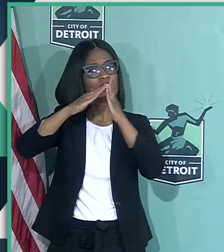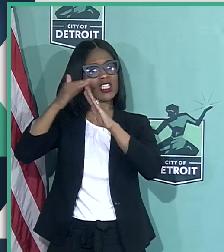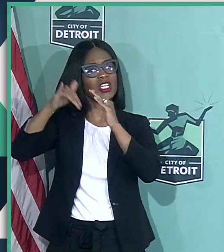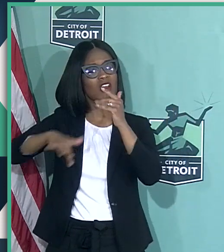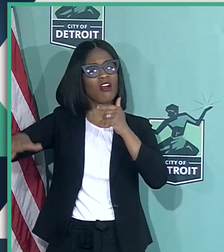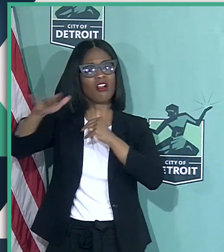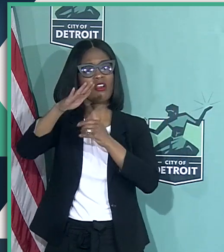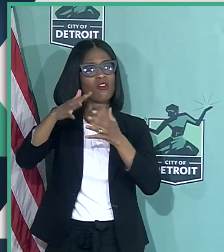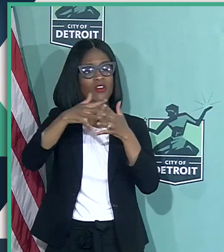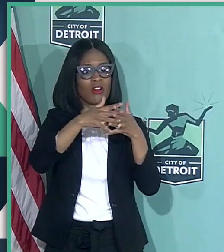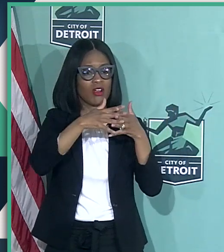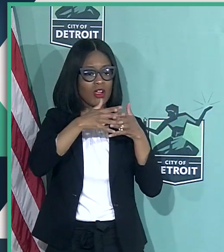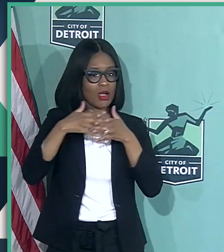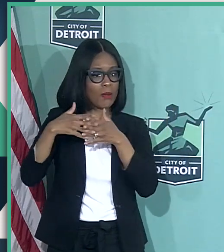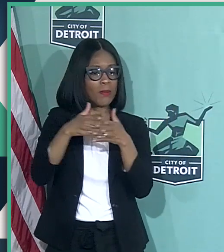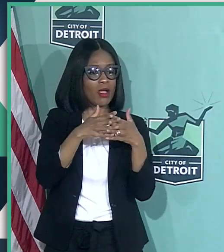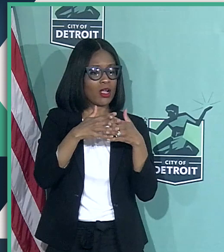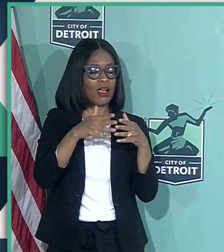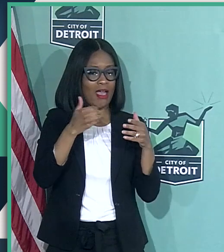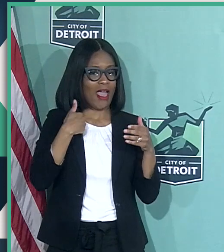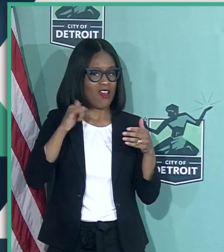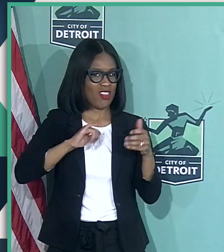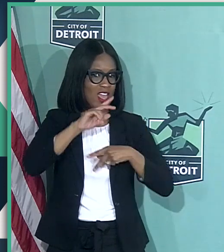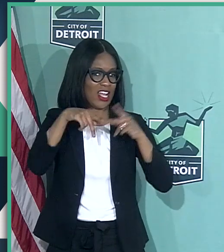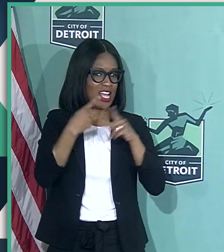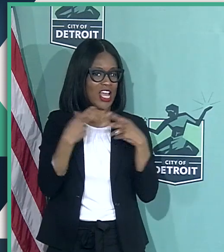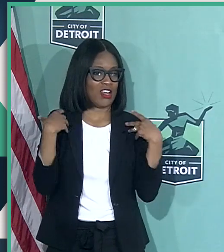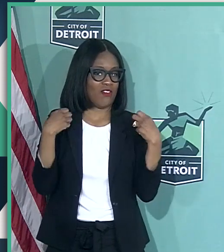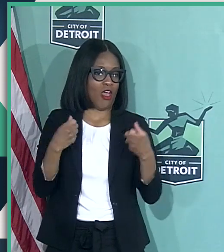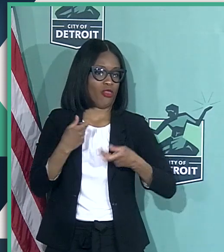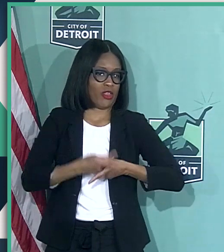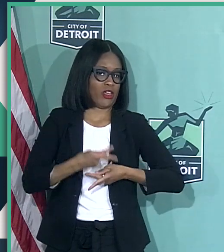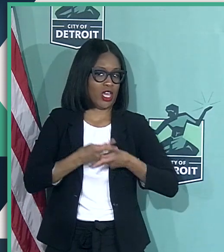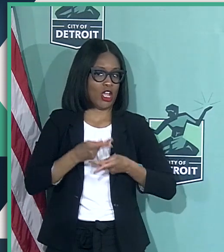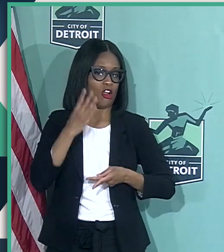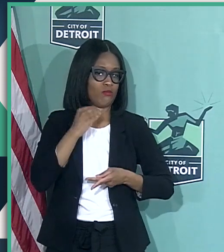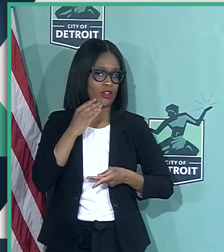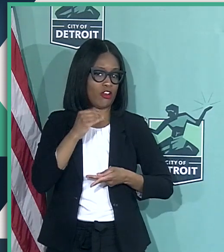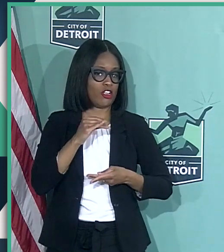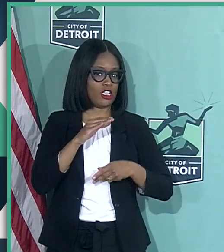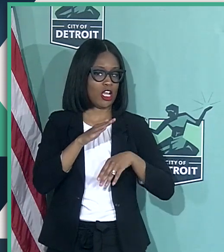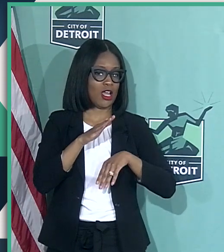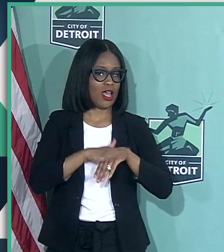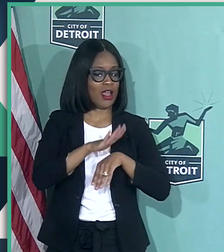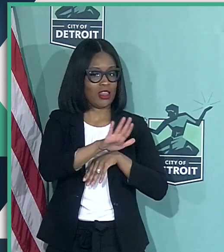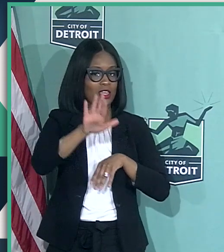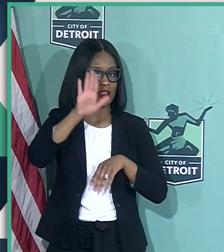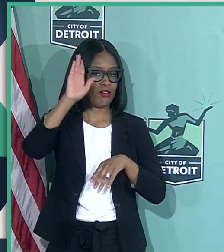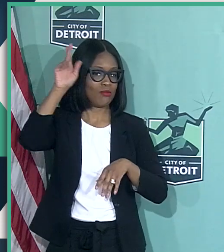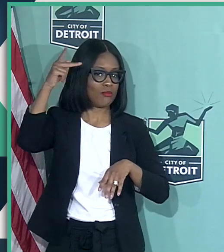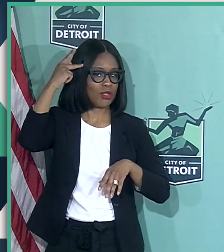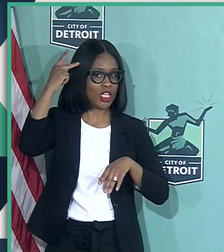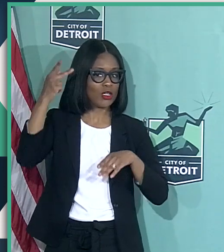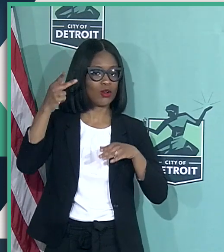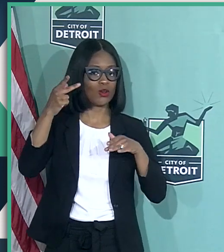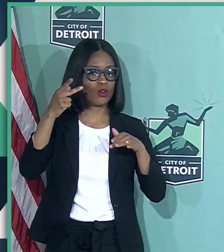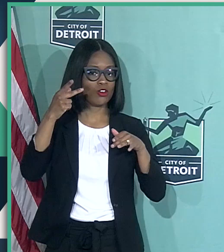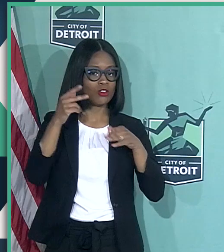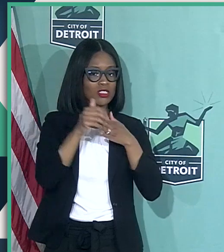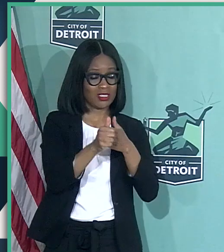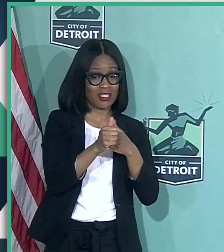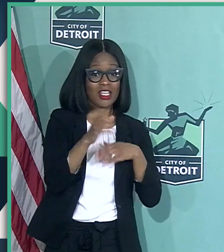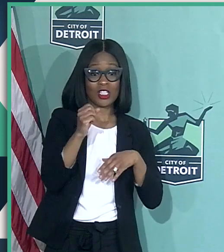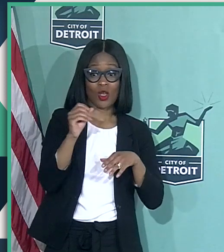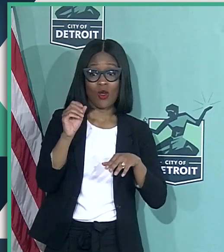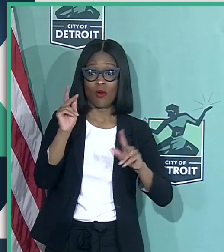may not be a state in America, with that kind of health care experience in their political leadership. And the people of Detroit